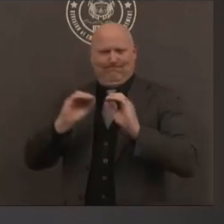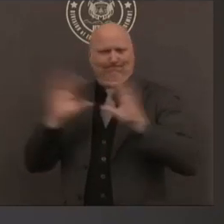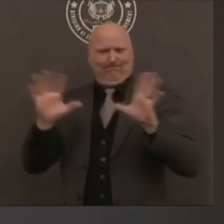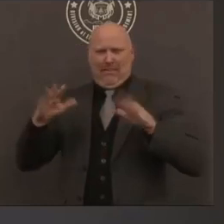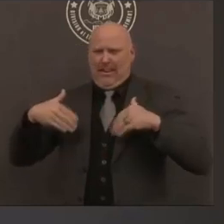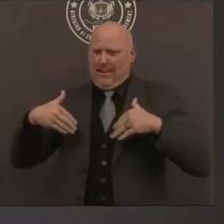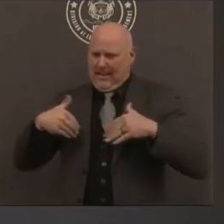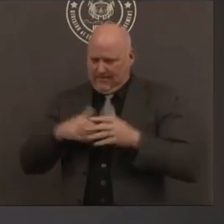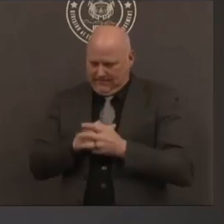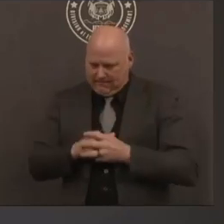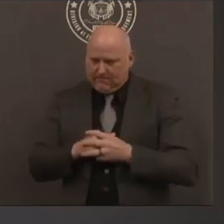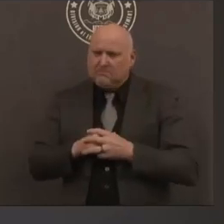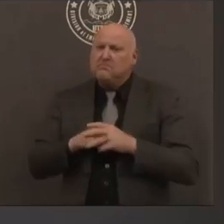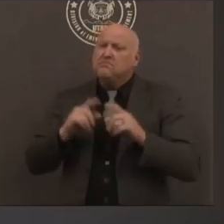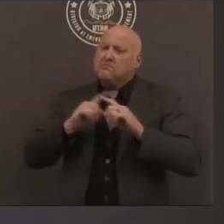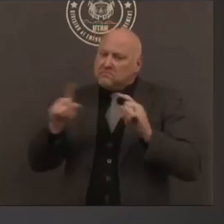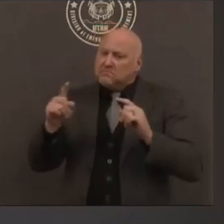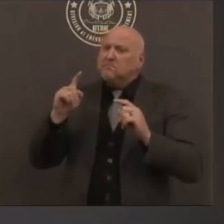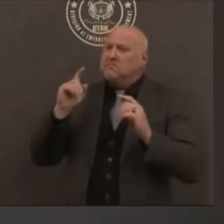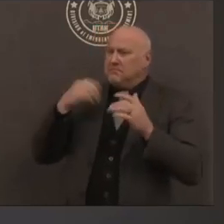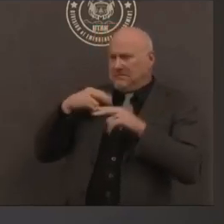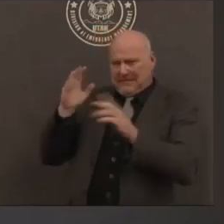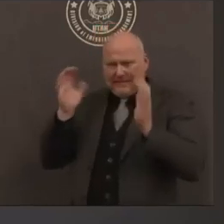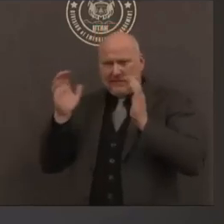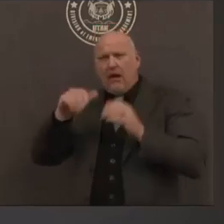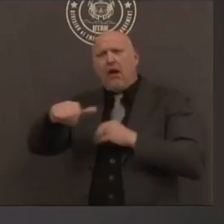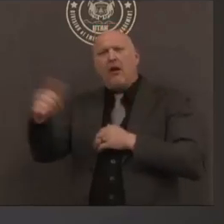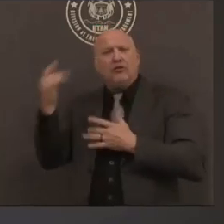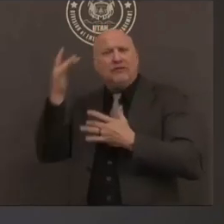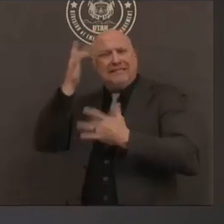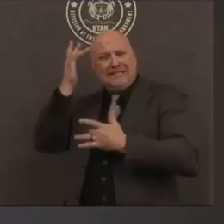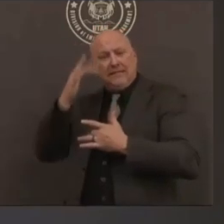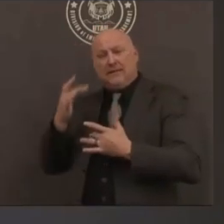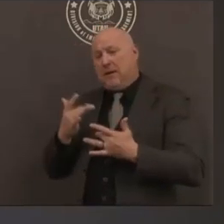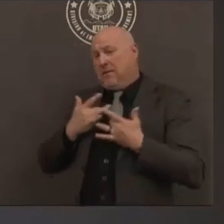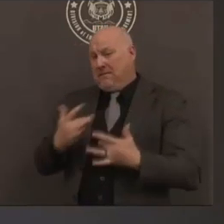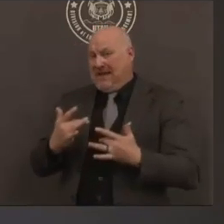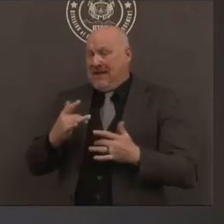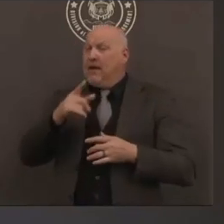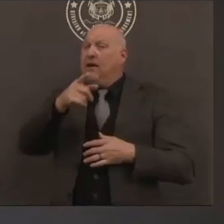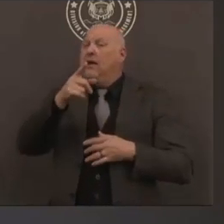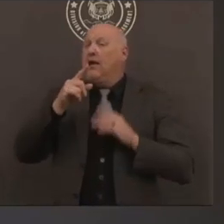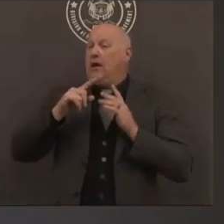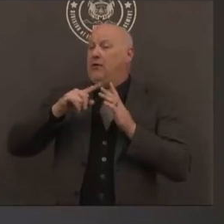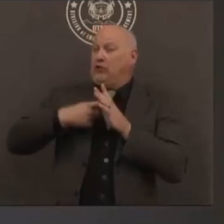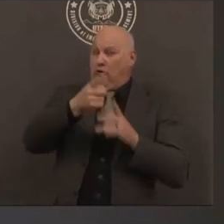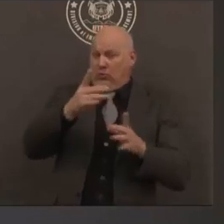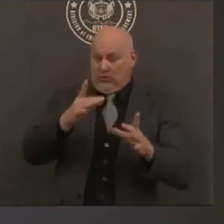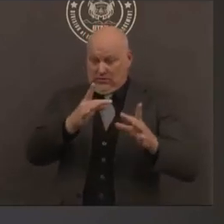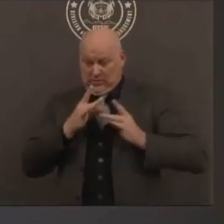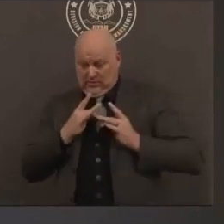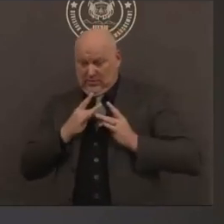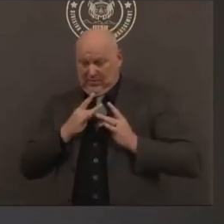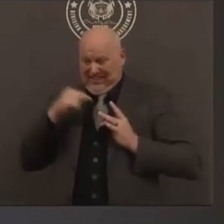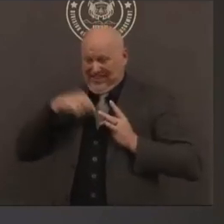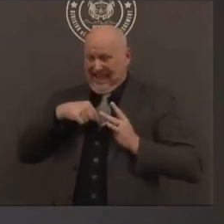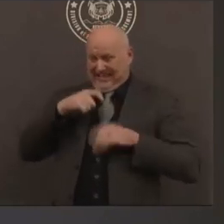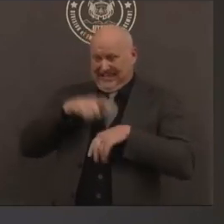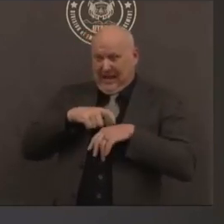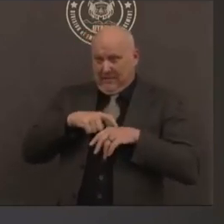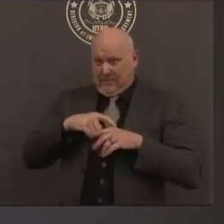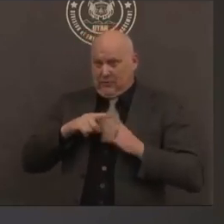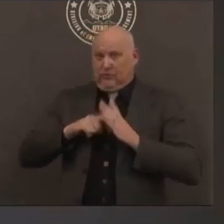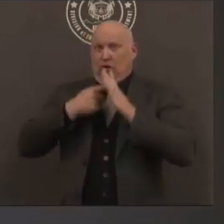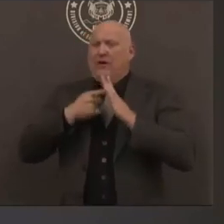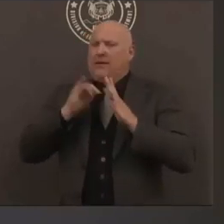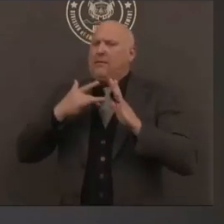most infectious at the beginning of their disease when they're showing the most symptoms that's when the viral load is highest and people